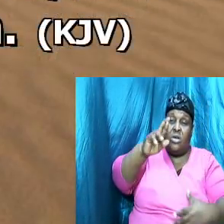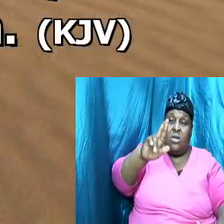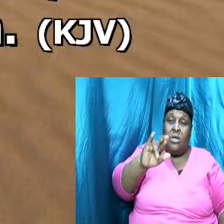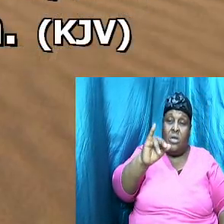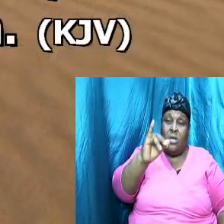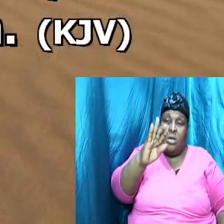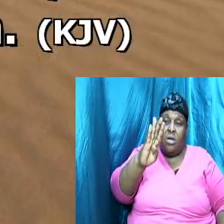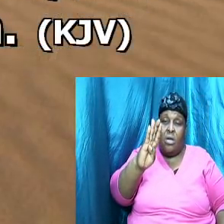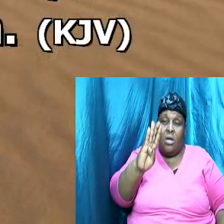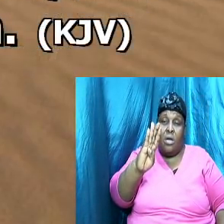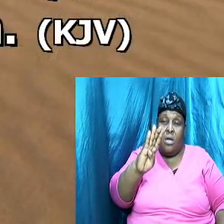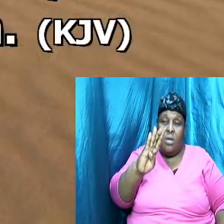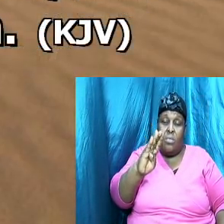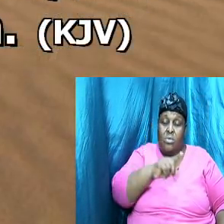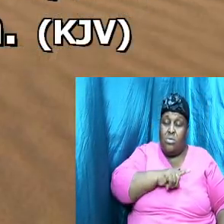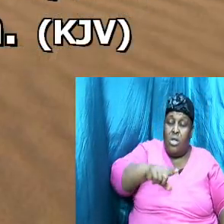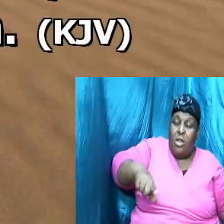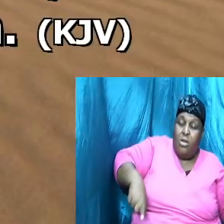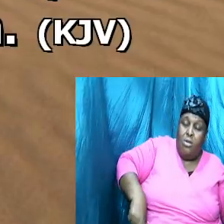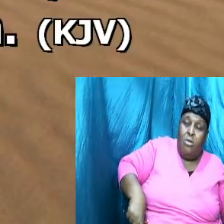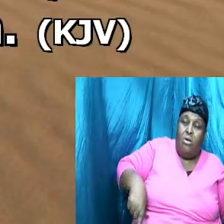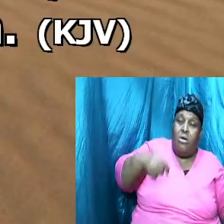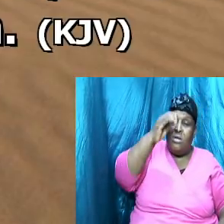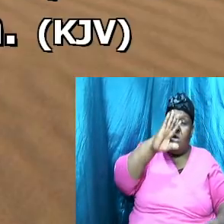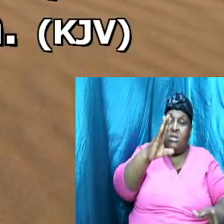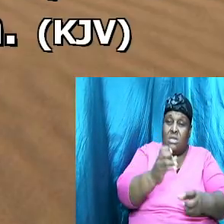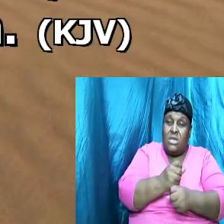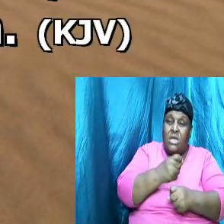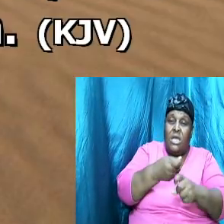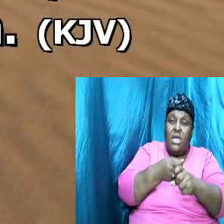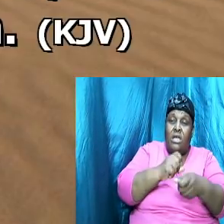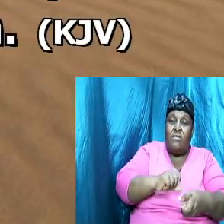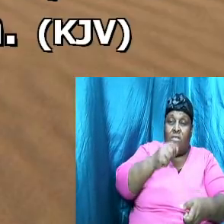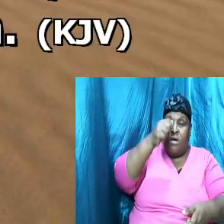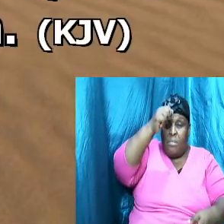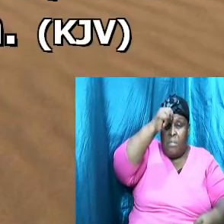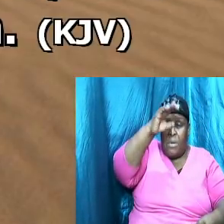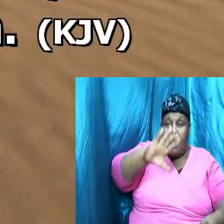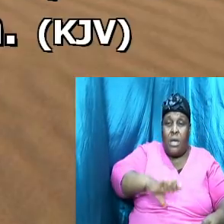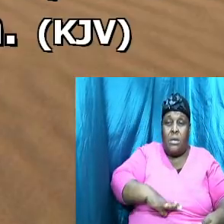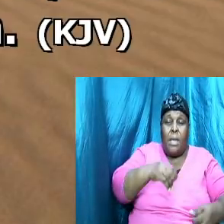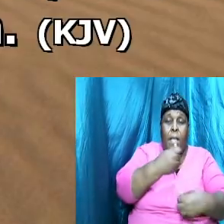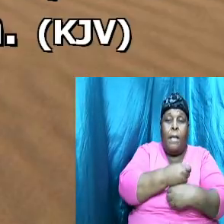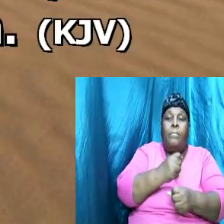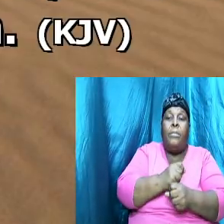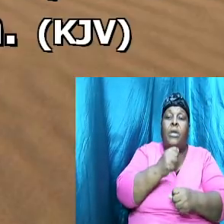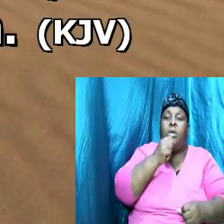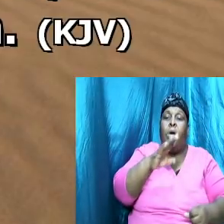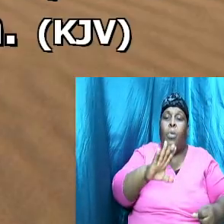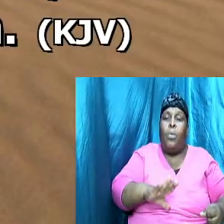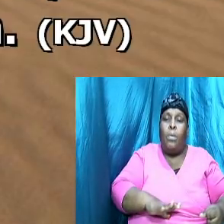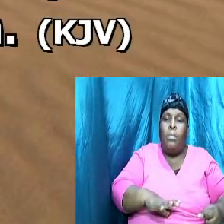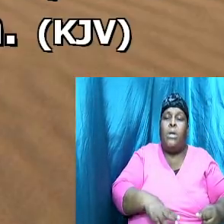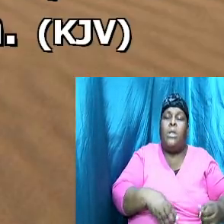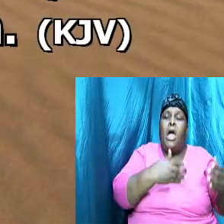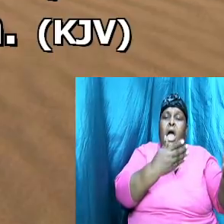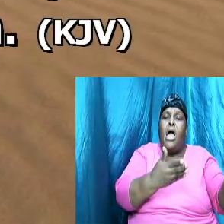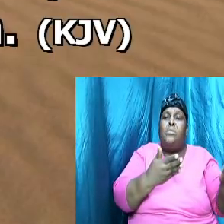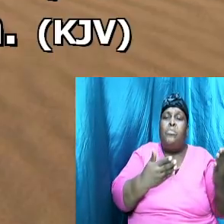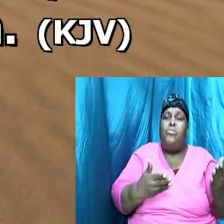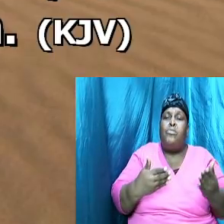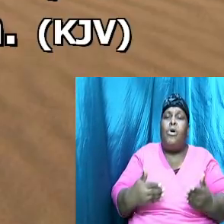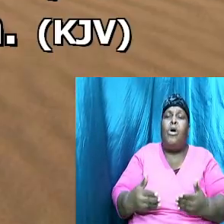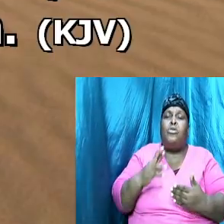which the Lord God had taken from man made he a woman and brought her unto